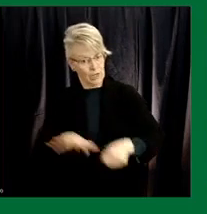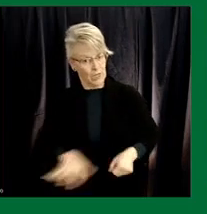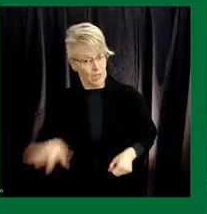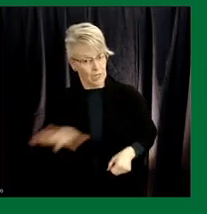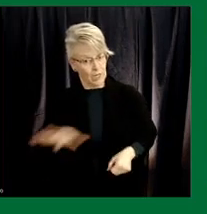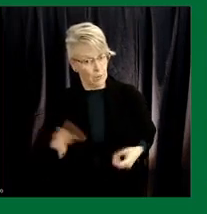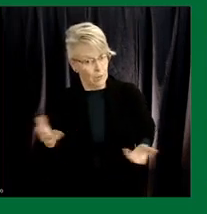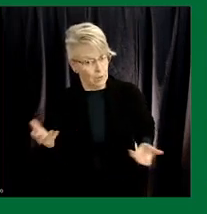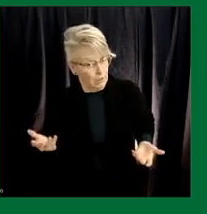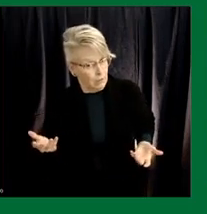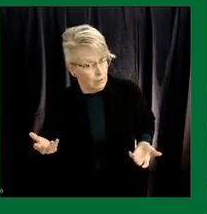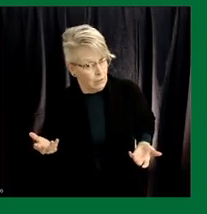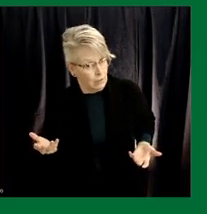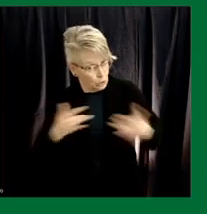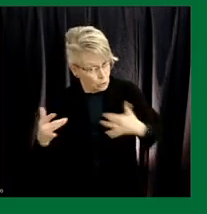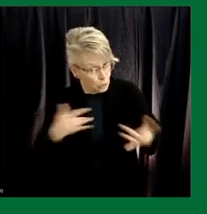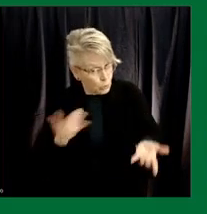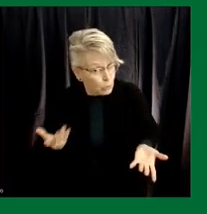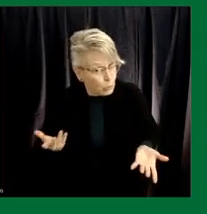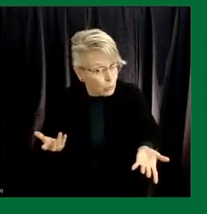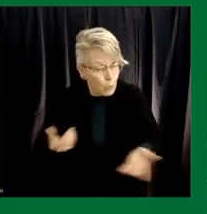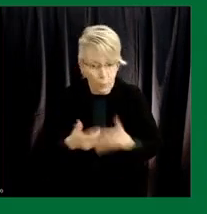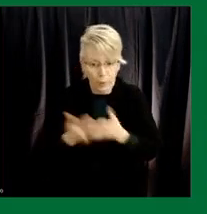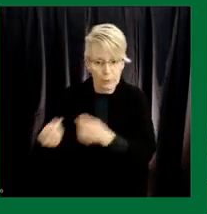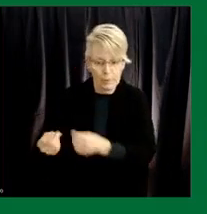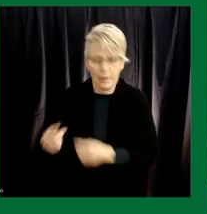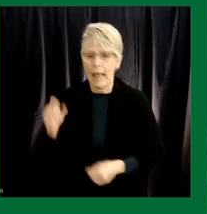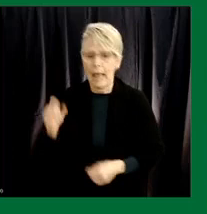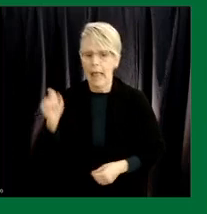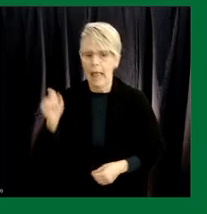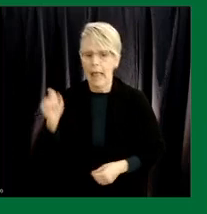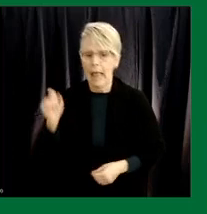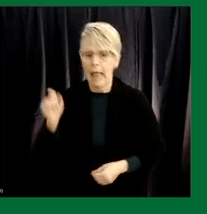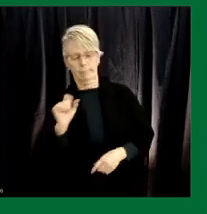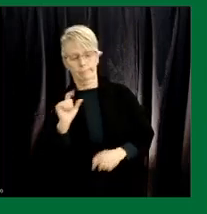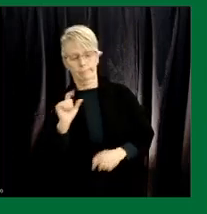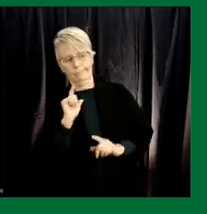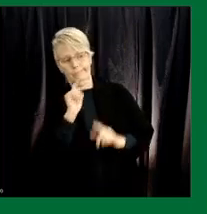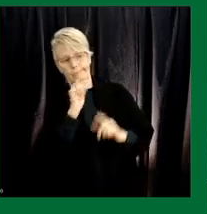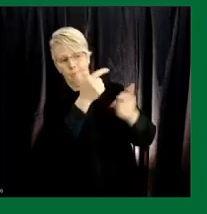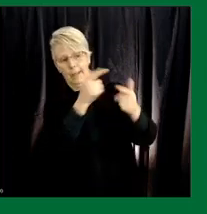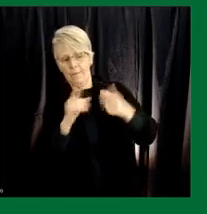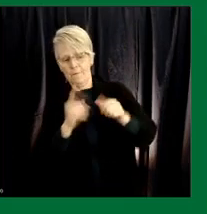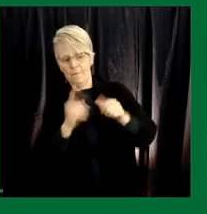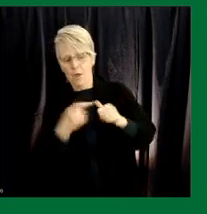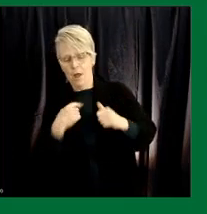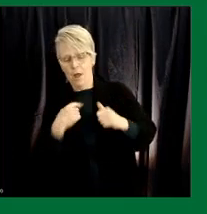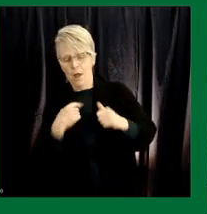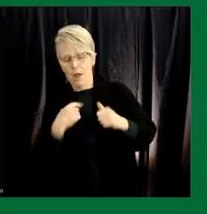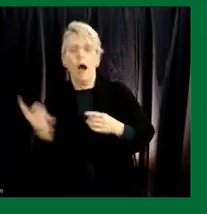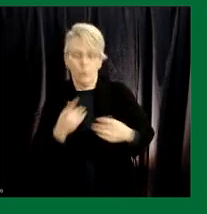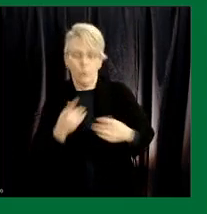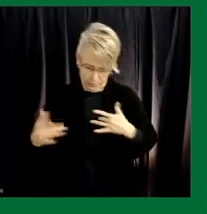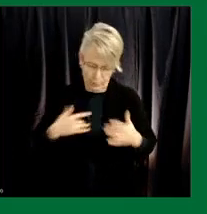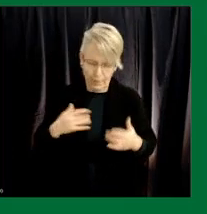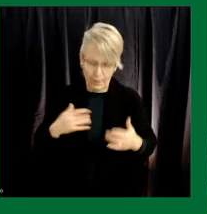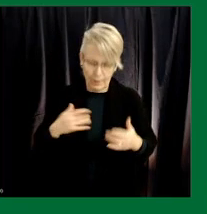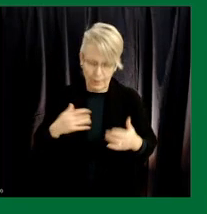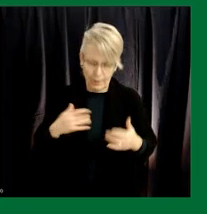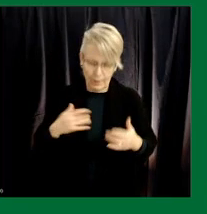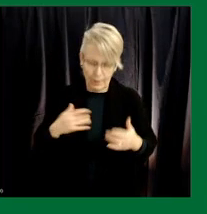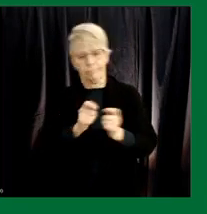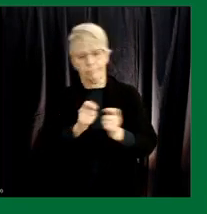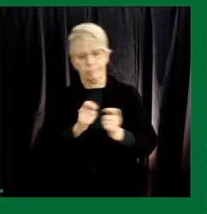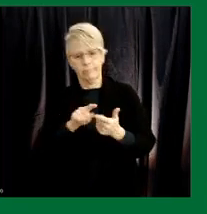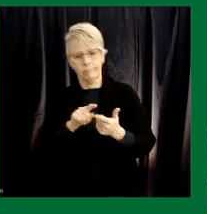be done if if that is the case dr shahab i would i would turn this over to you but i think there's always been a concern that the variants are going to be present